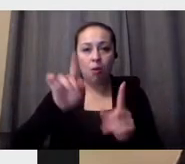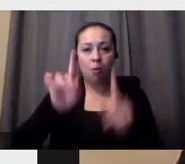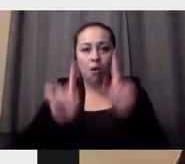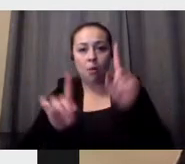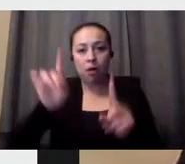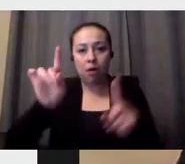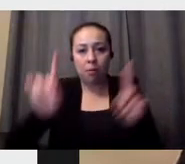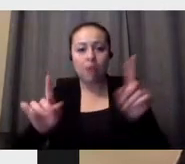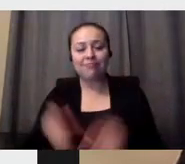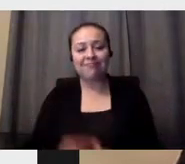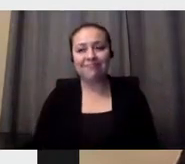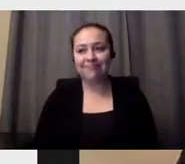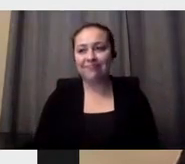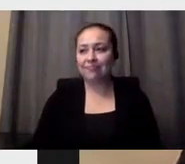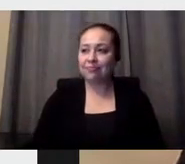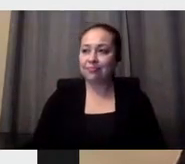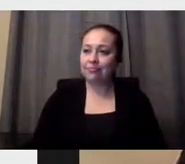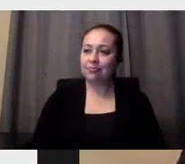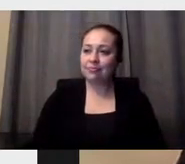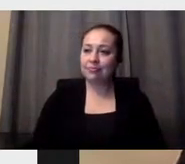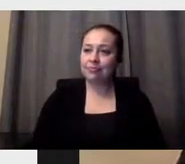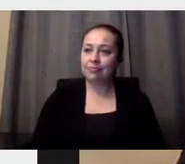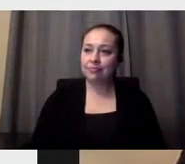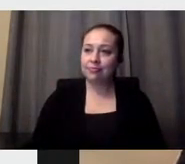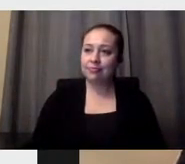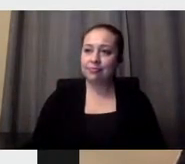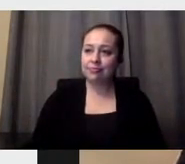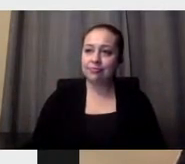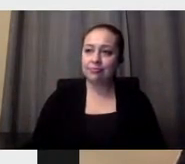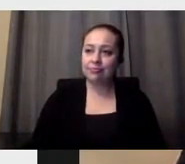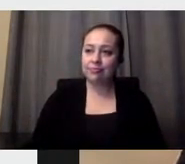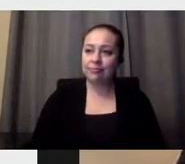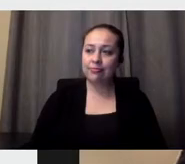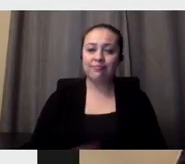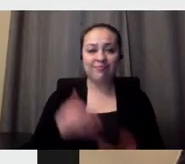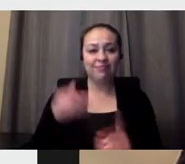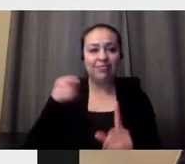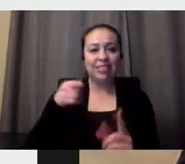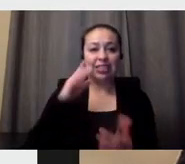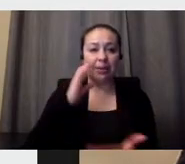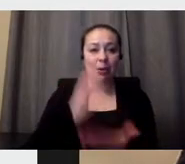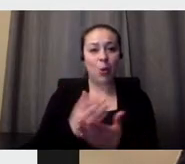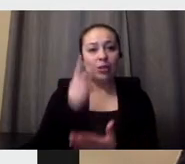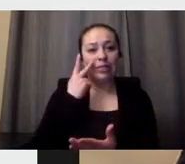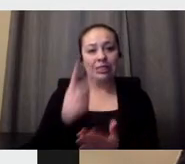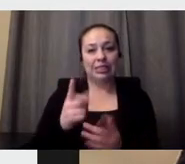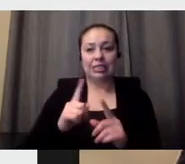Here we can see the brand being in use on the bracelet.